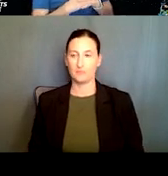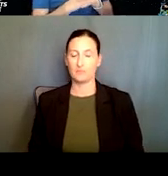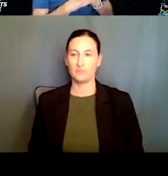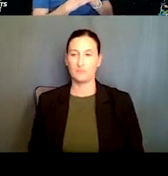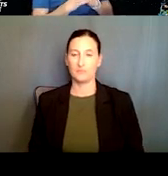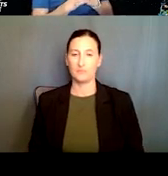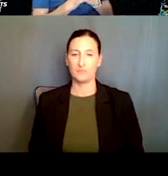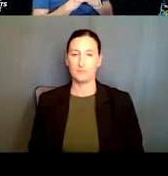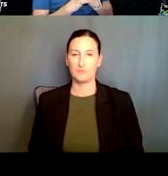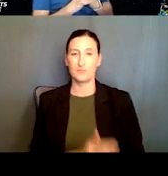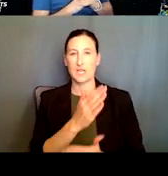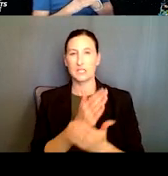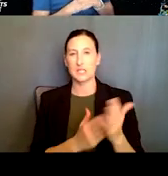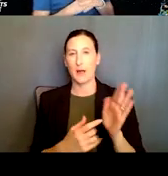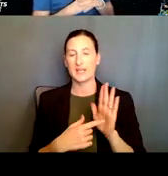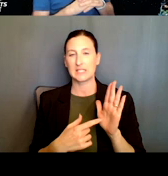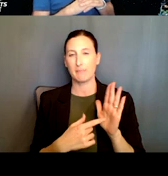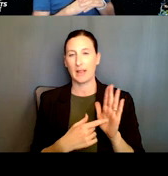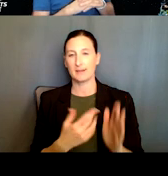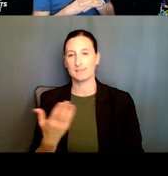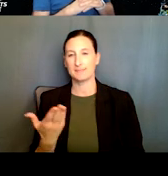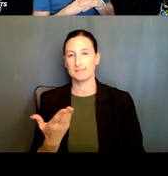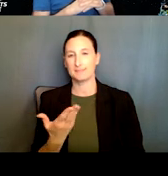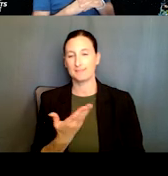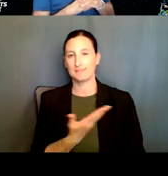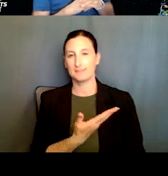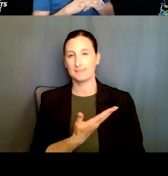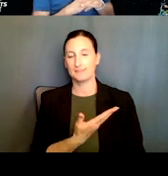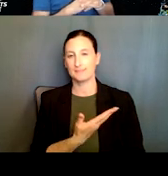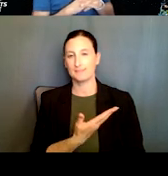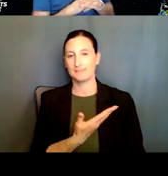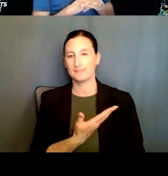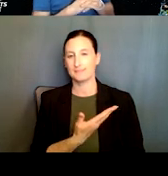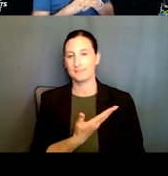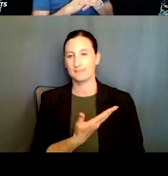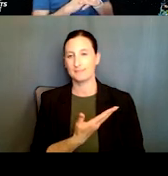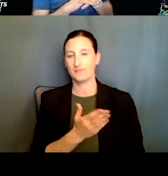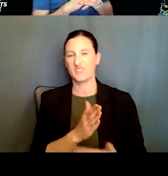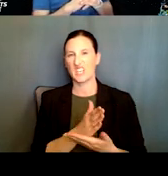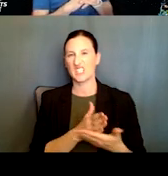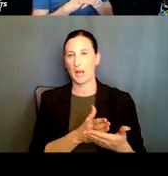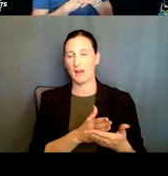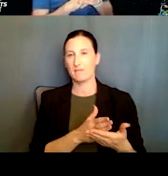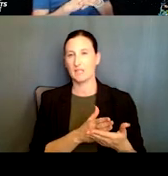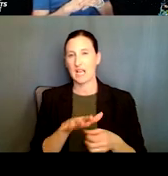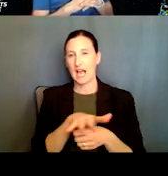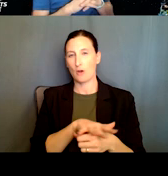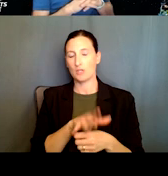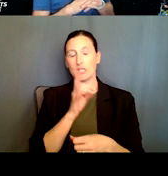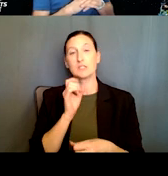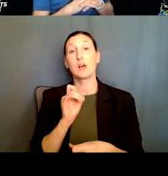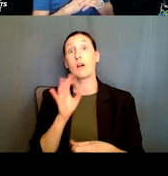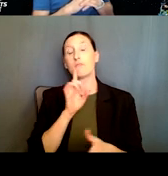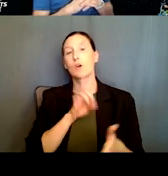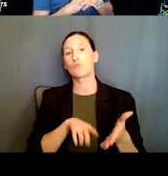These are some examples, uh, showing you some, some of the, uh, classical areas of research that, uh, would